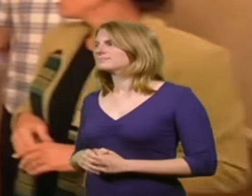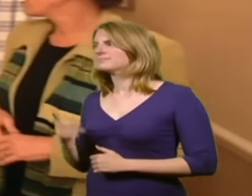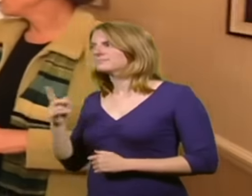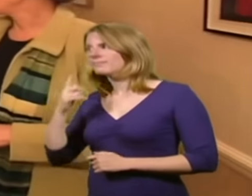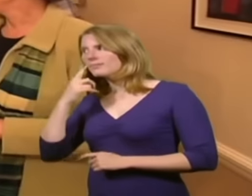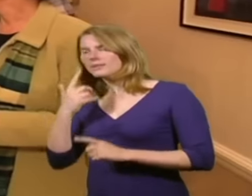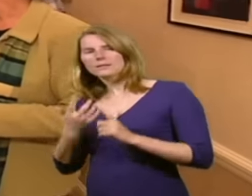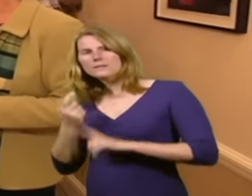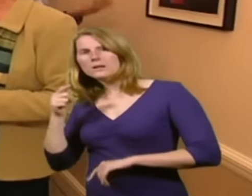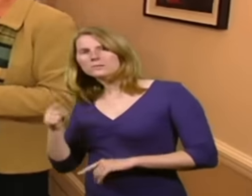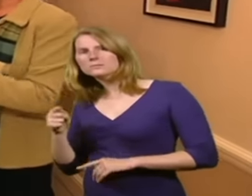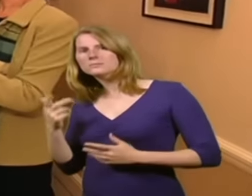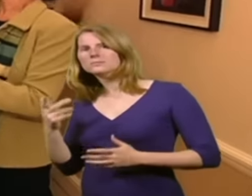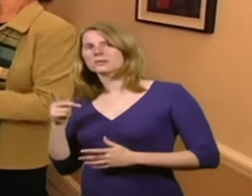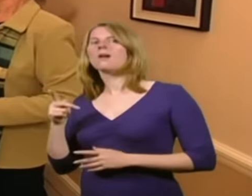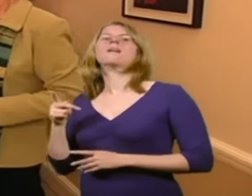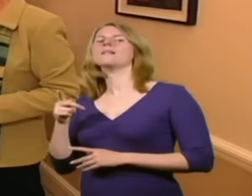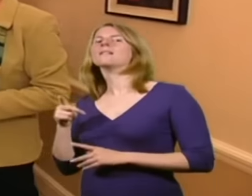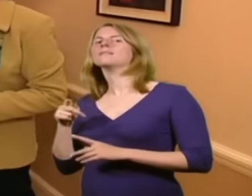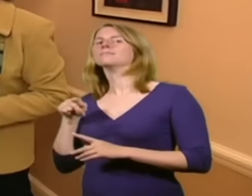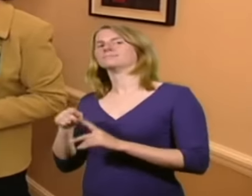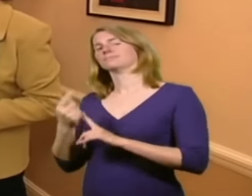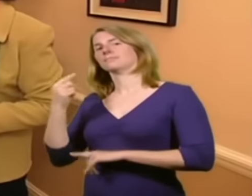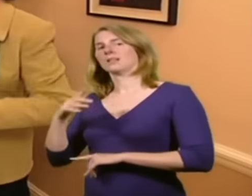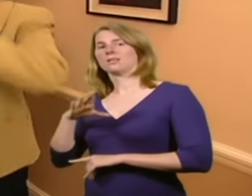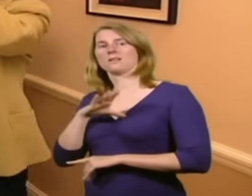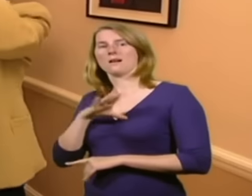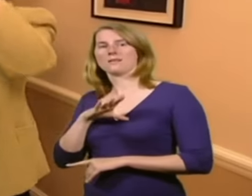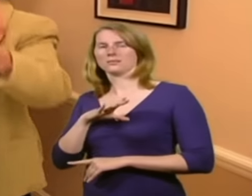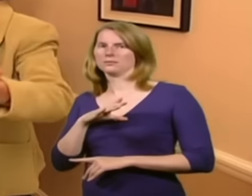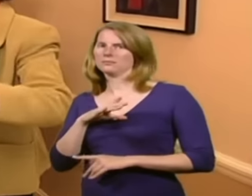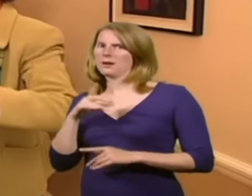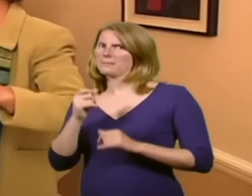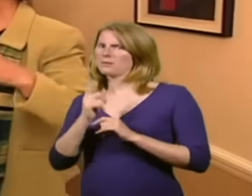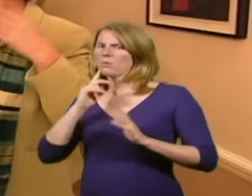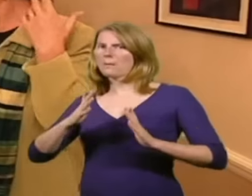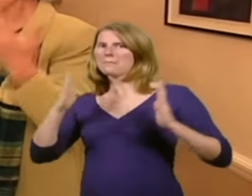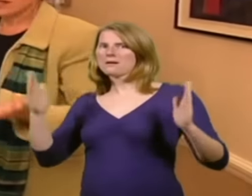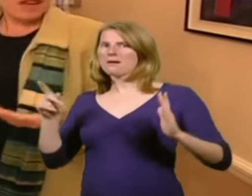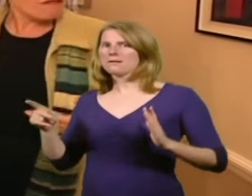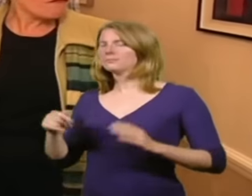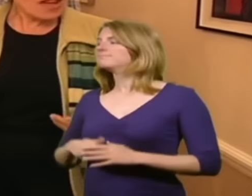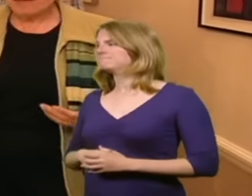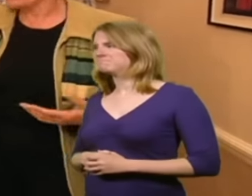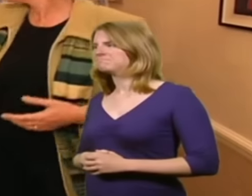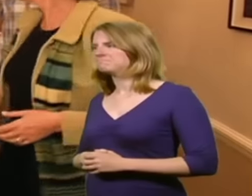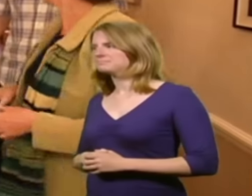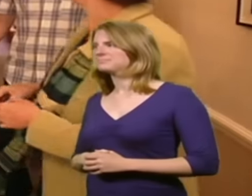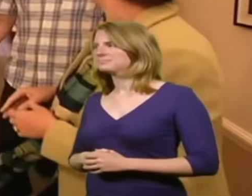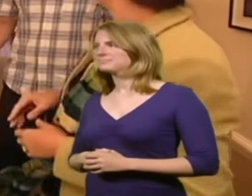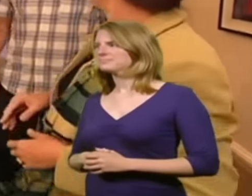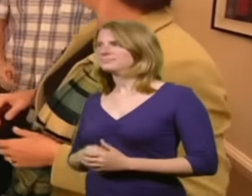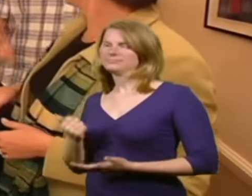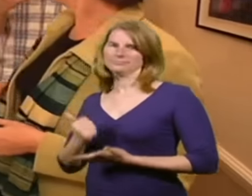bushes. Mirroring the garden, making the garden look bigger. Exactly. Well, we cleaned it up, put a frame around it, and I think it's a fabulous